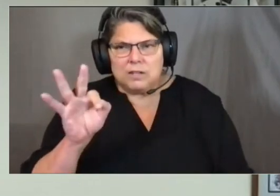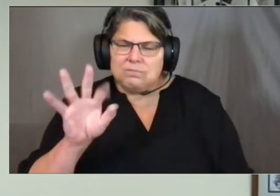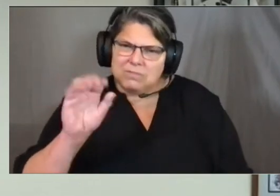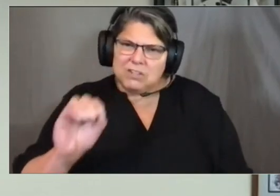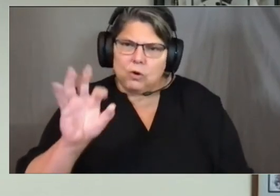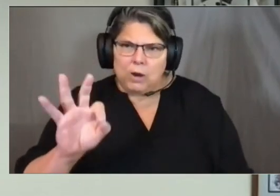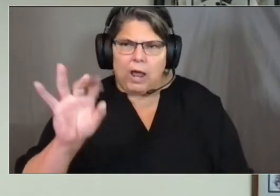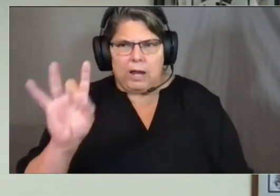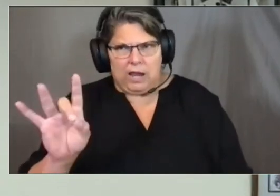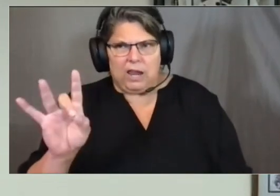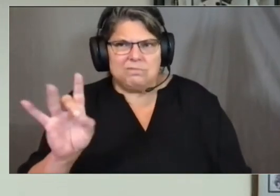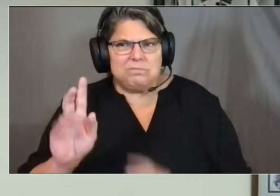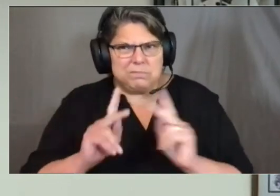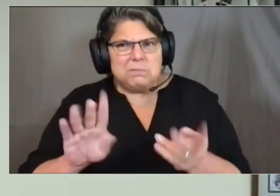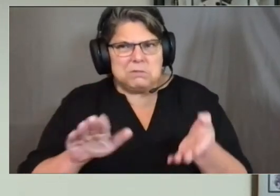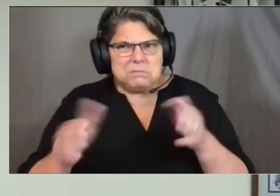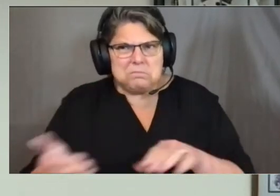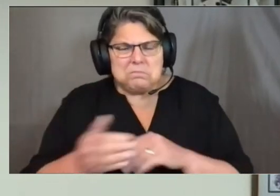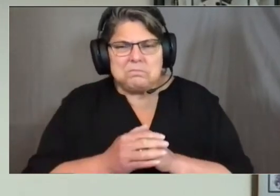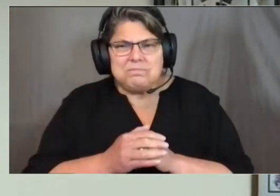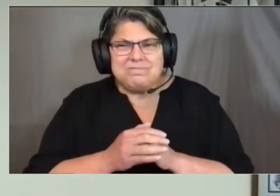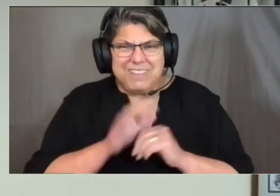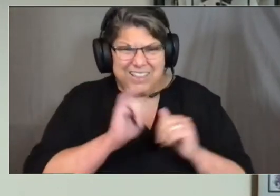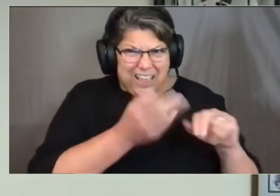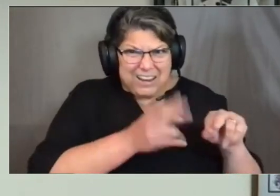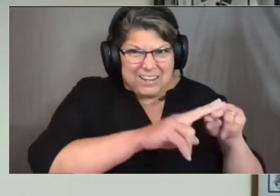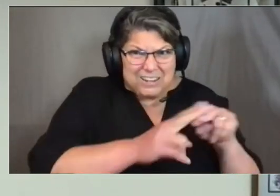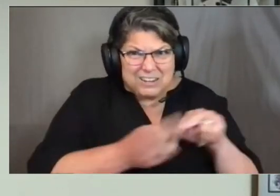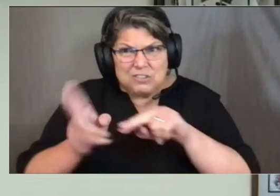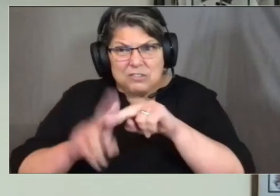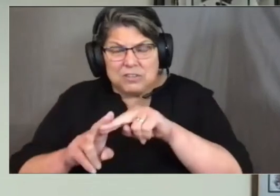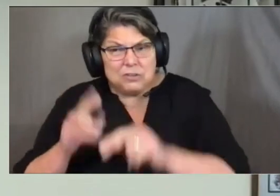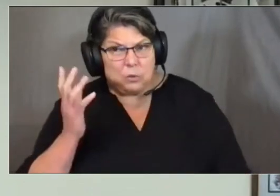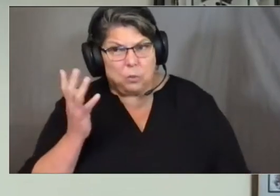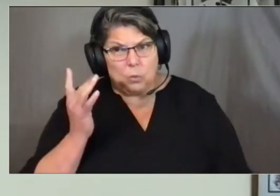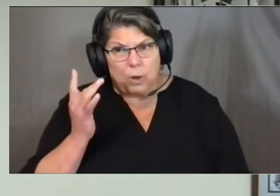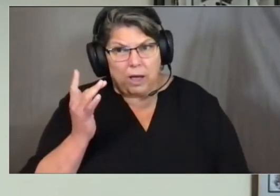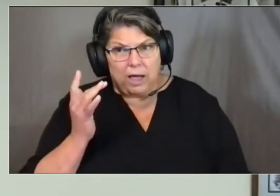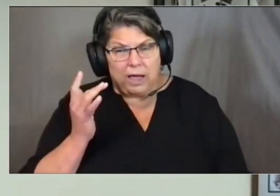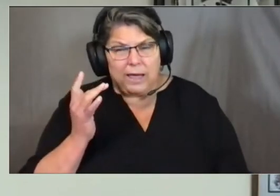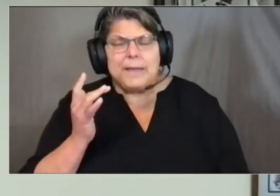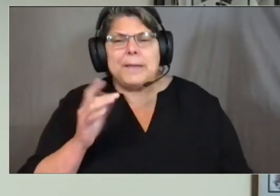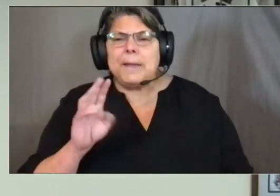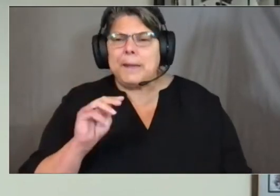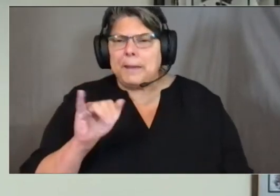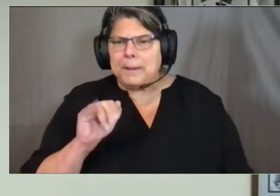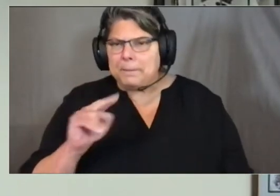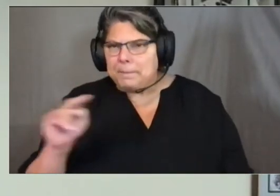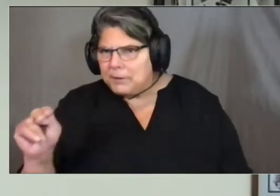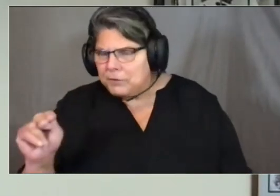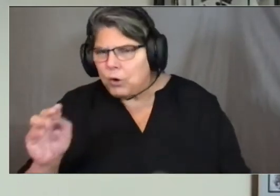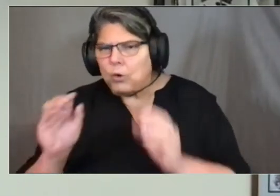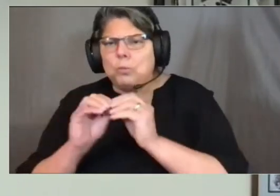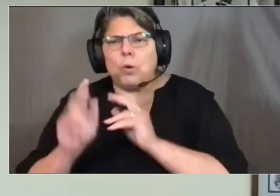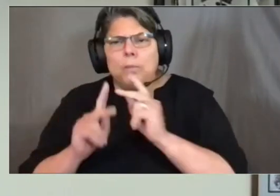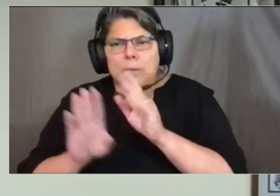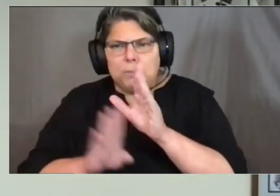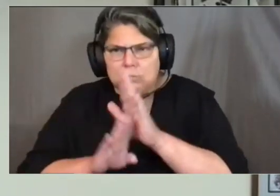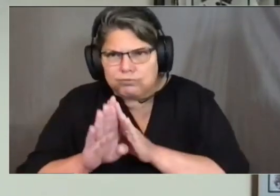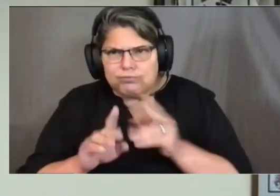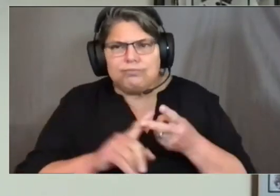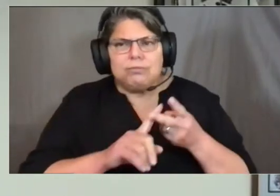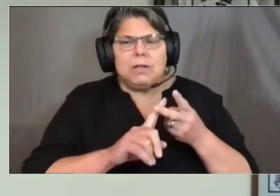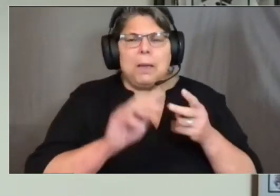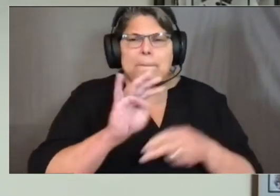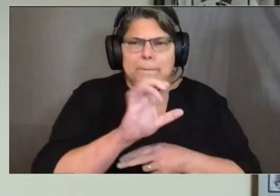The increase is being pushed by surges in Minnesota, Michigan, New England,